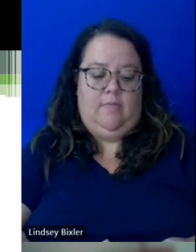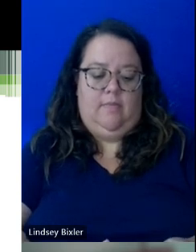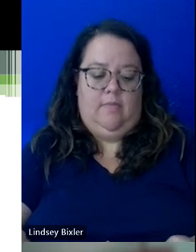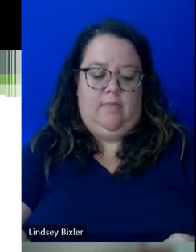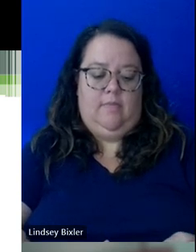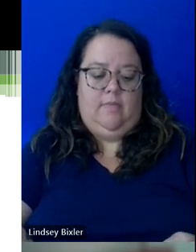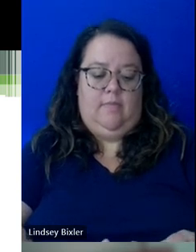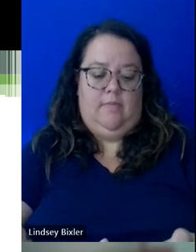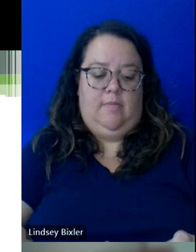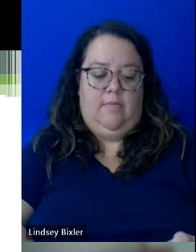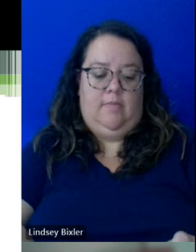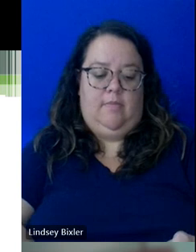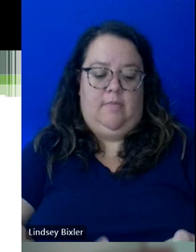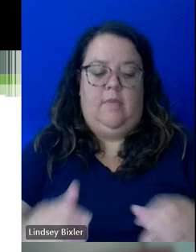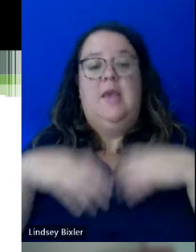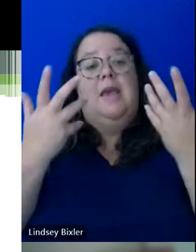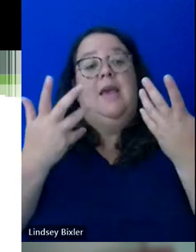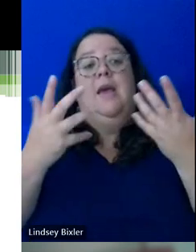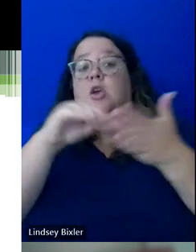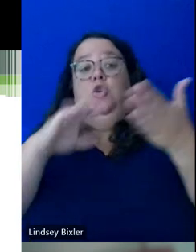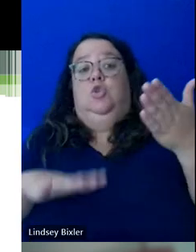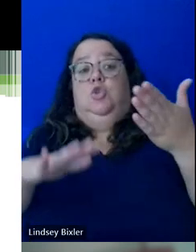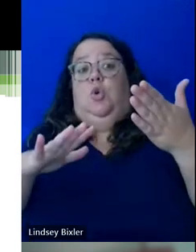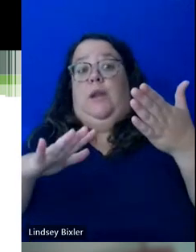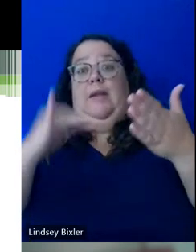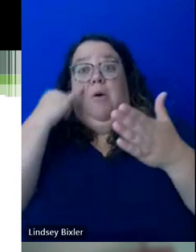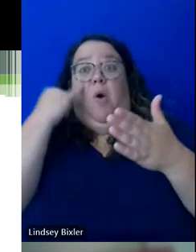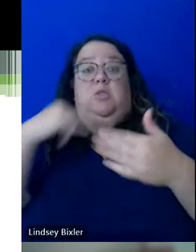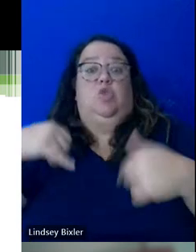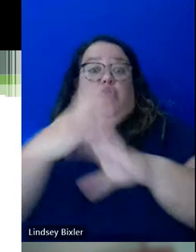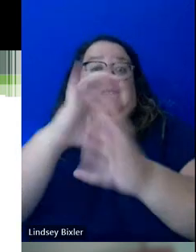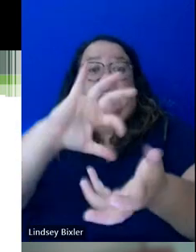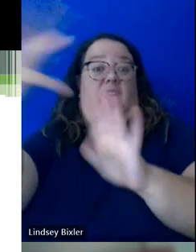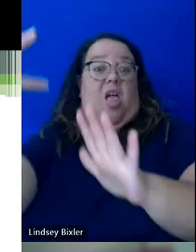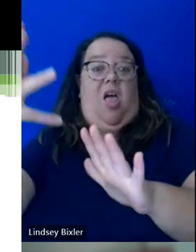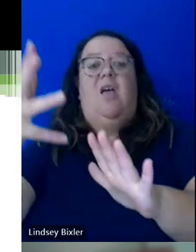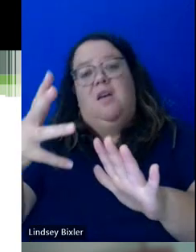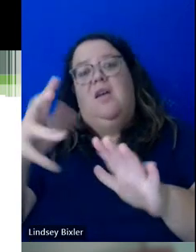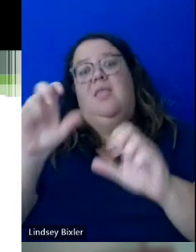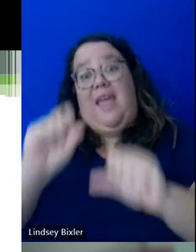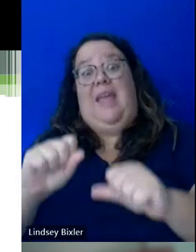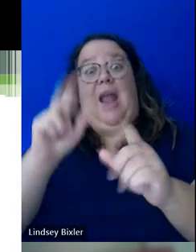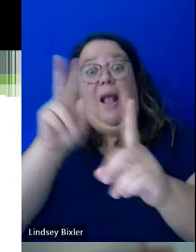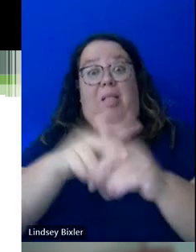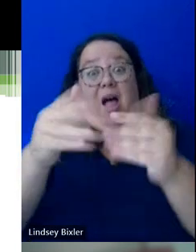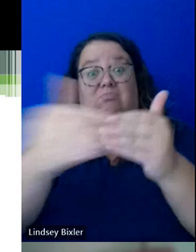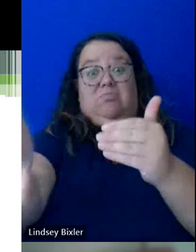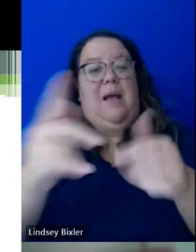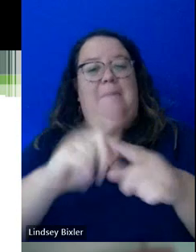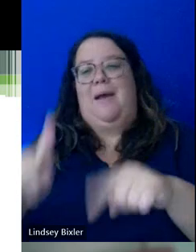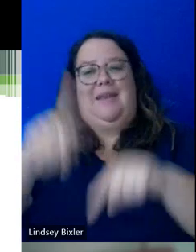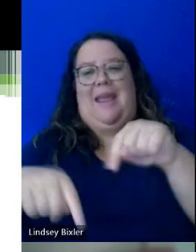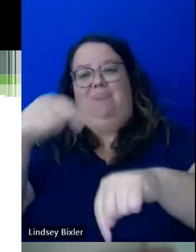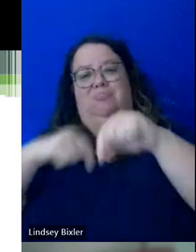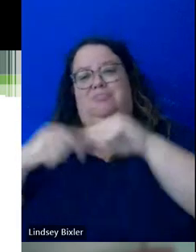a semester, they can still work with our office to get accommodations in place. But as Sharon mentioned before, they're not retroactive. And there is a lag